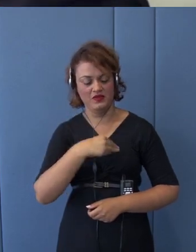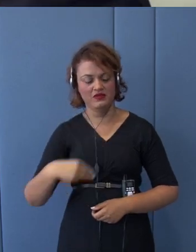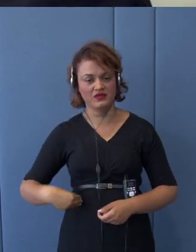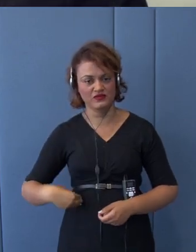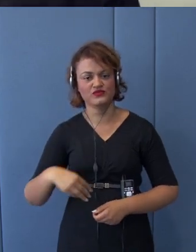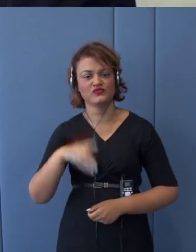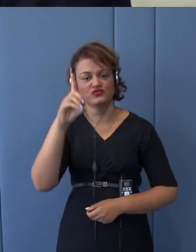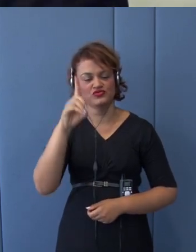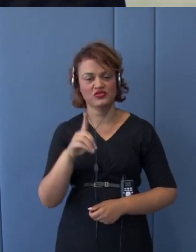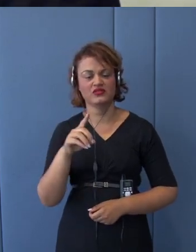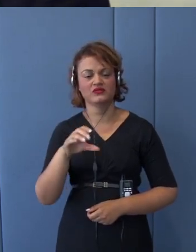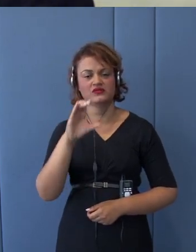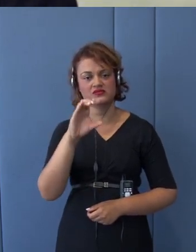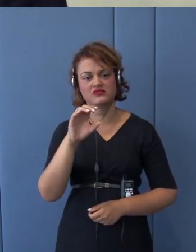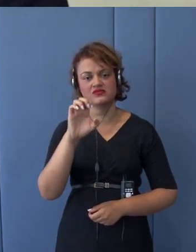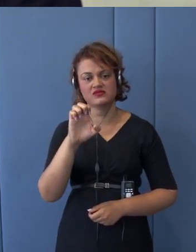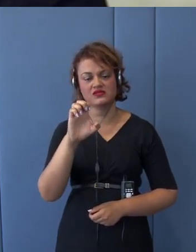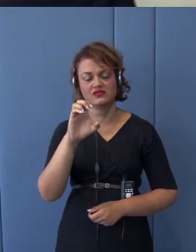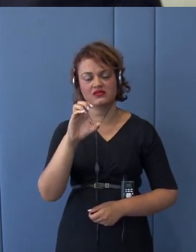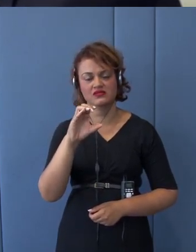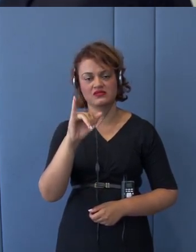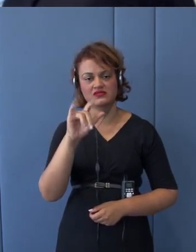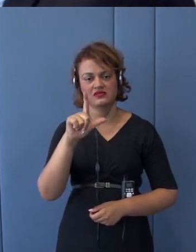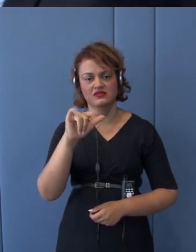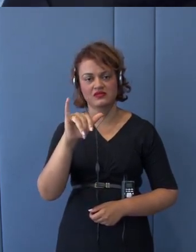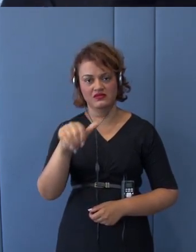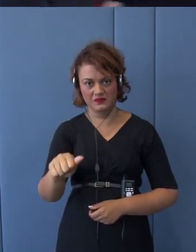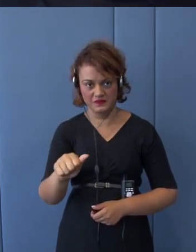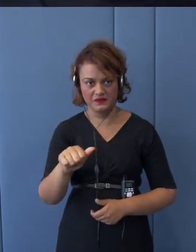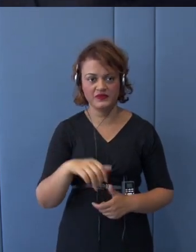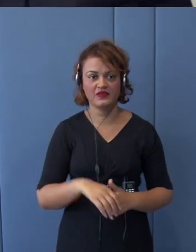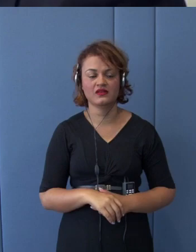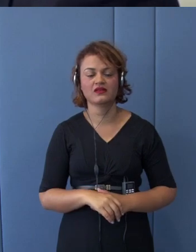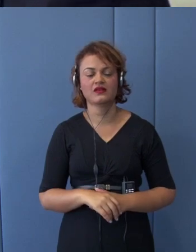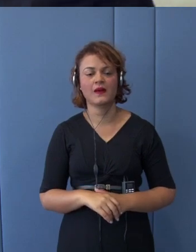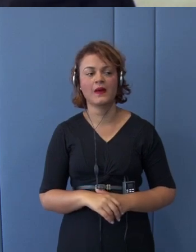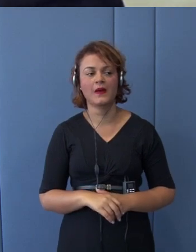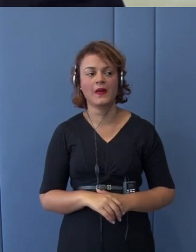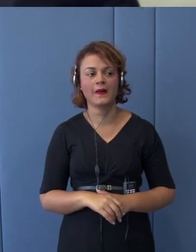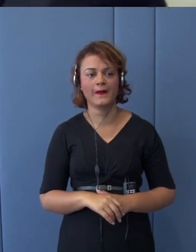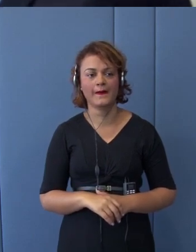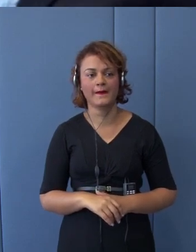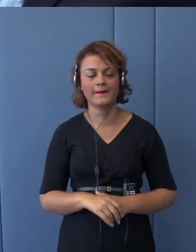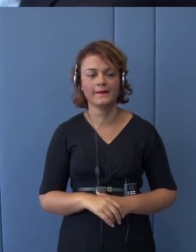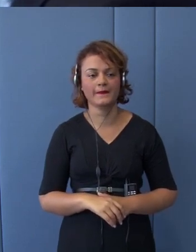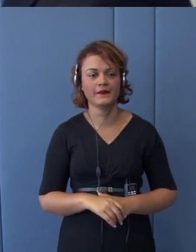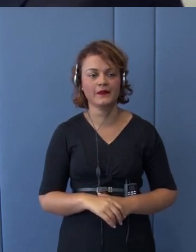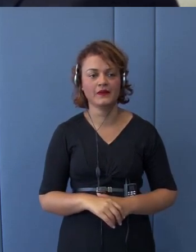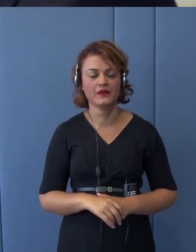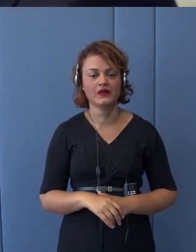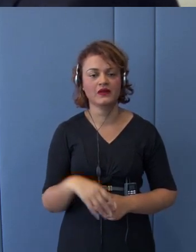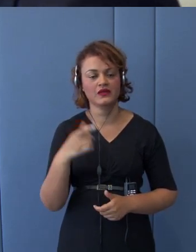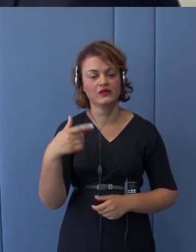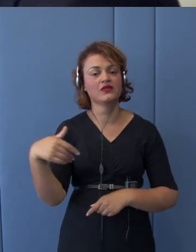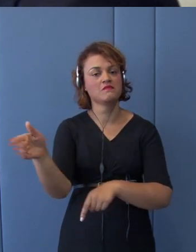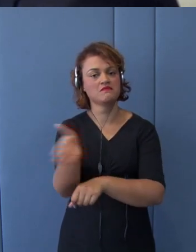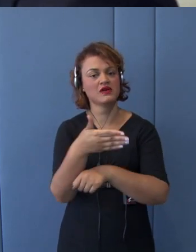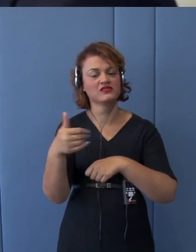Cecilia Kiku Ishitani, Distinguished Ambassador Yamada from Japan,